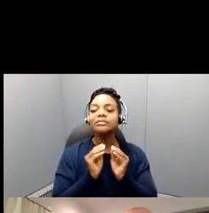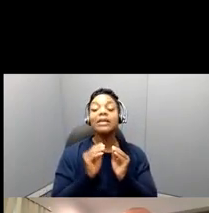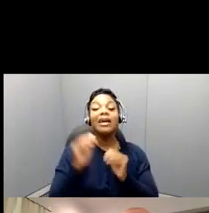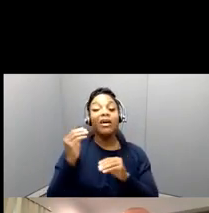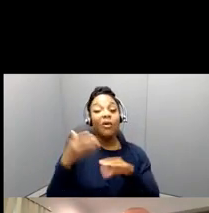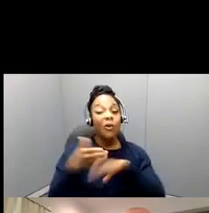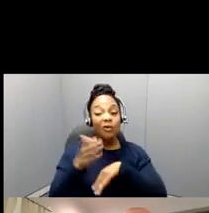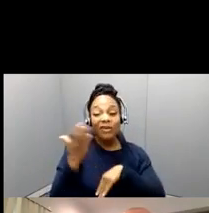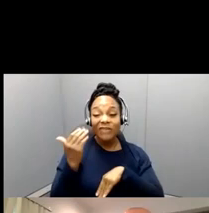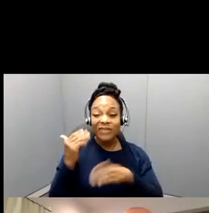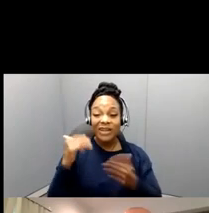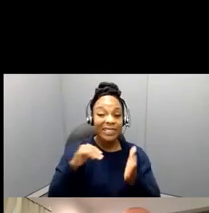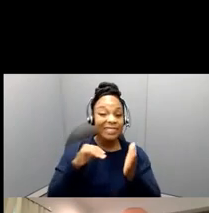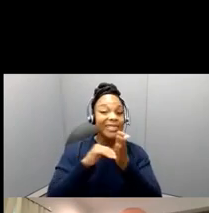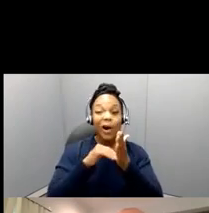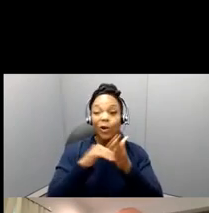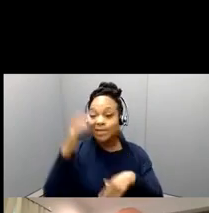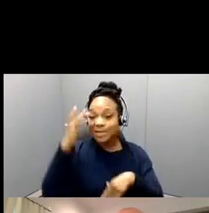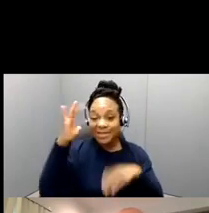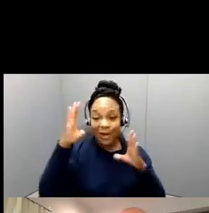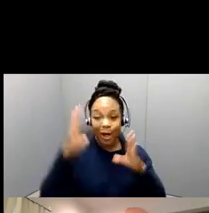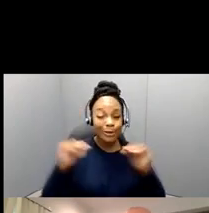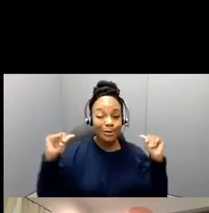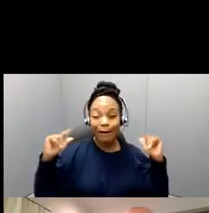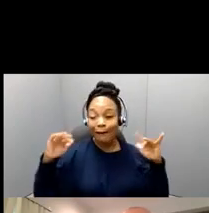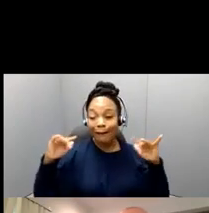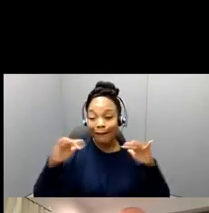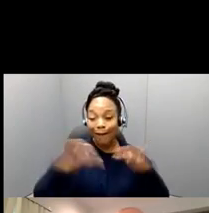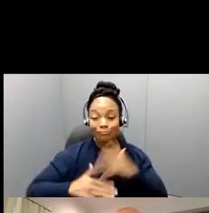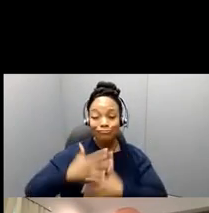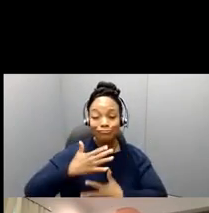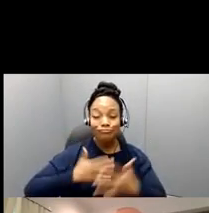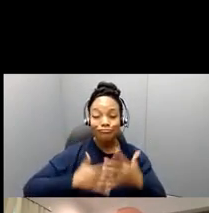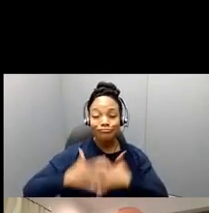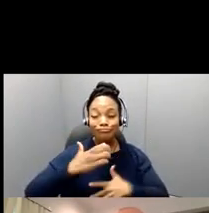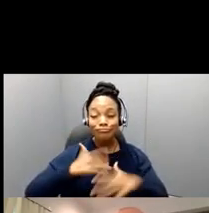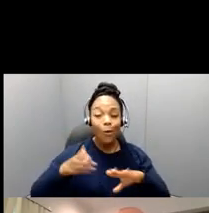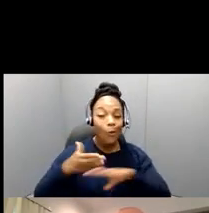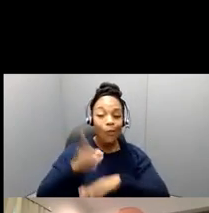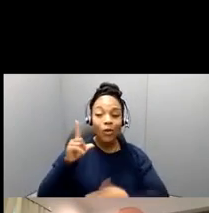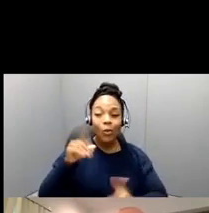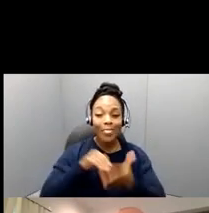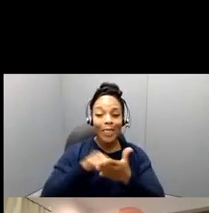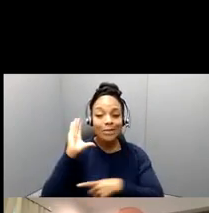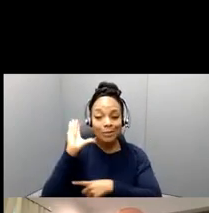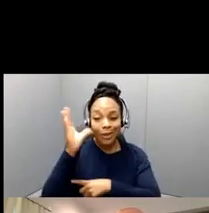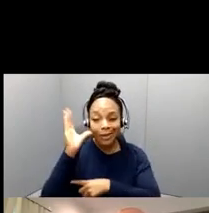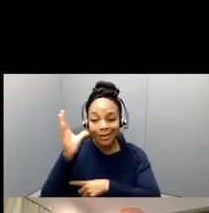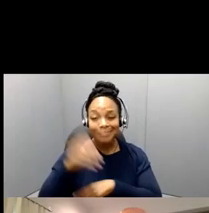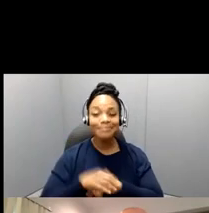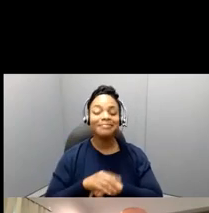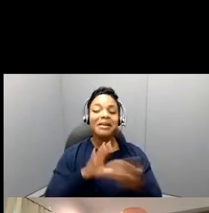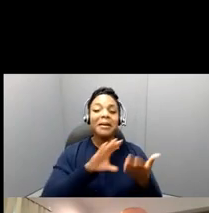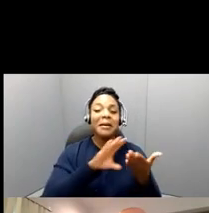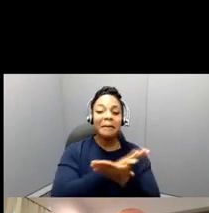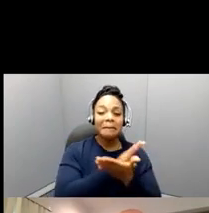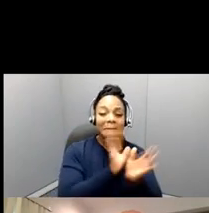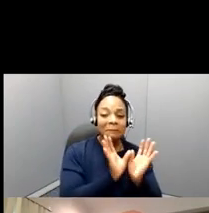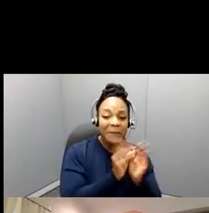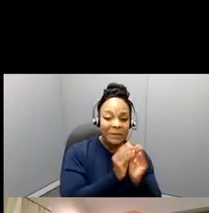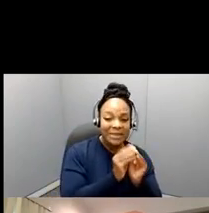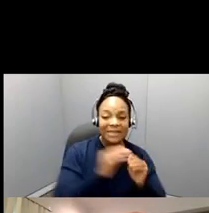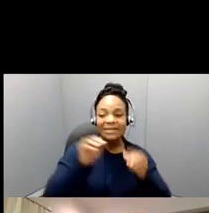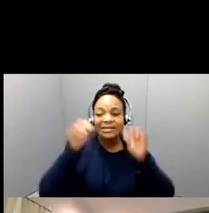of our couple thousand presentations, these paper sessions and round tables, poster sessions, as well as numerous